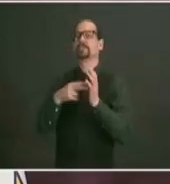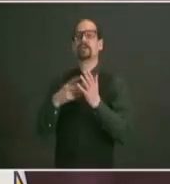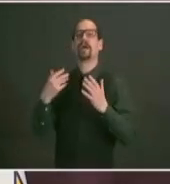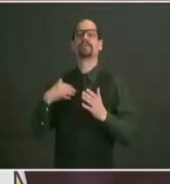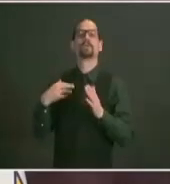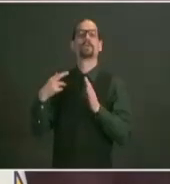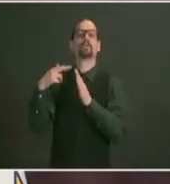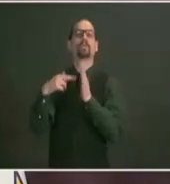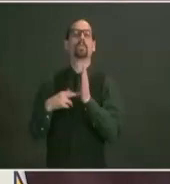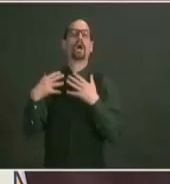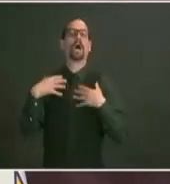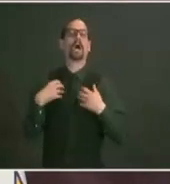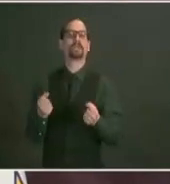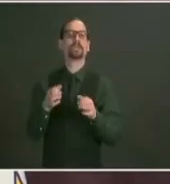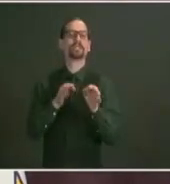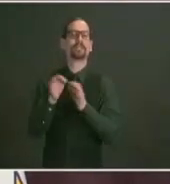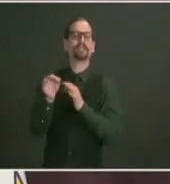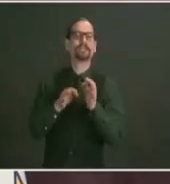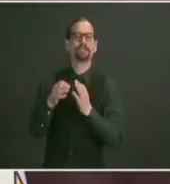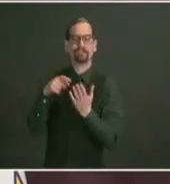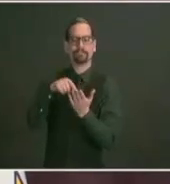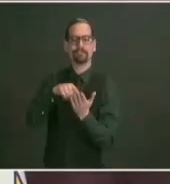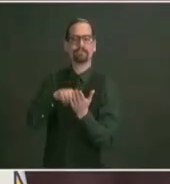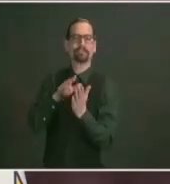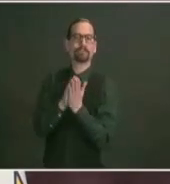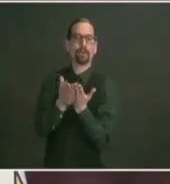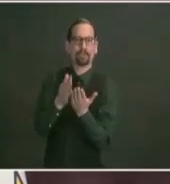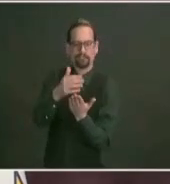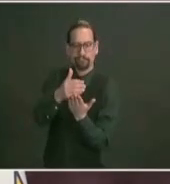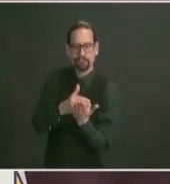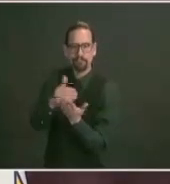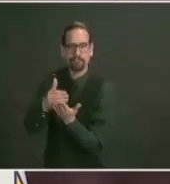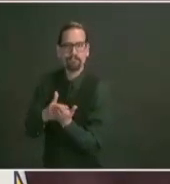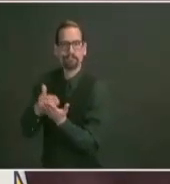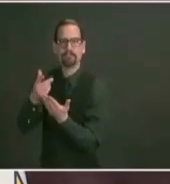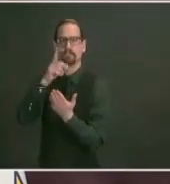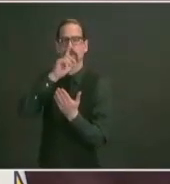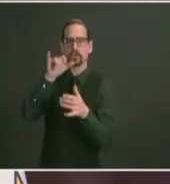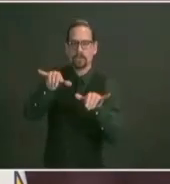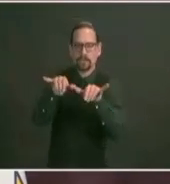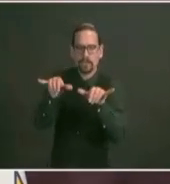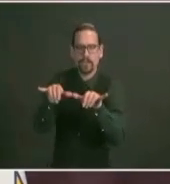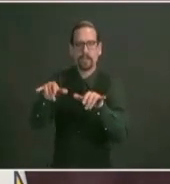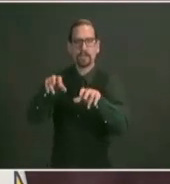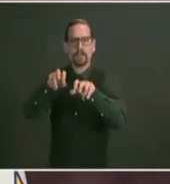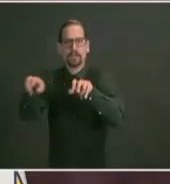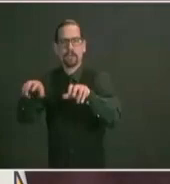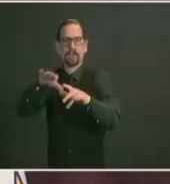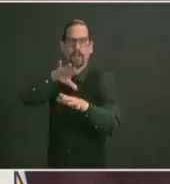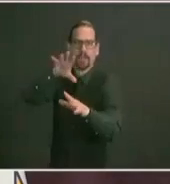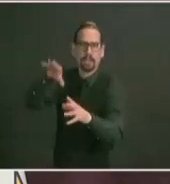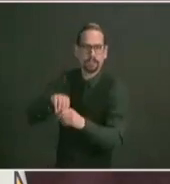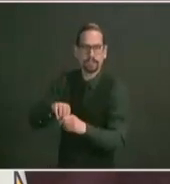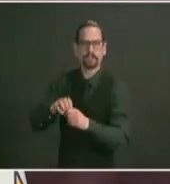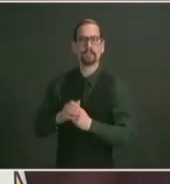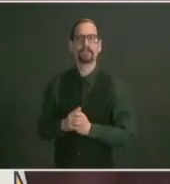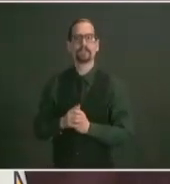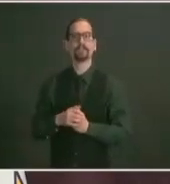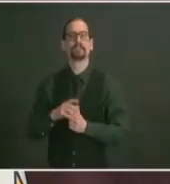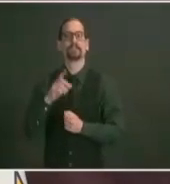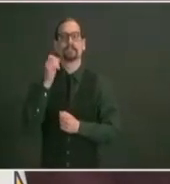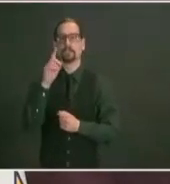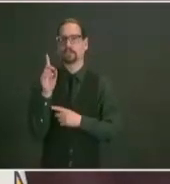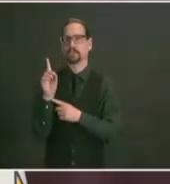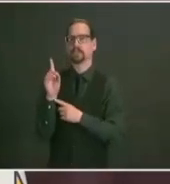now dbr may introduce elements such as testing and may